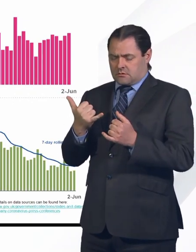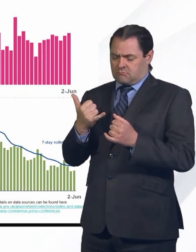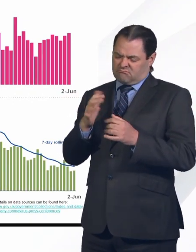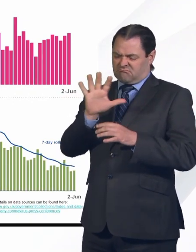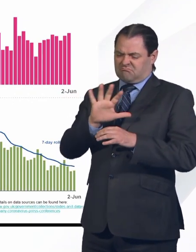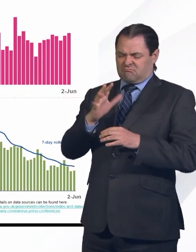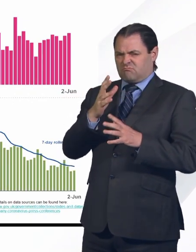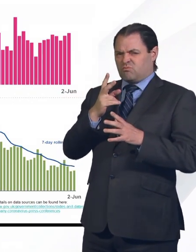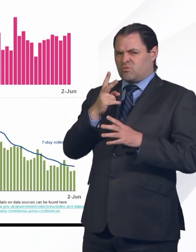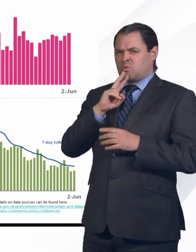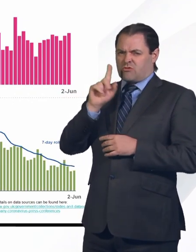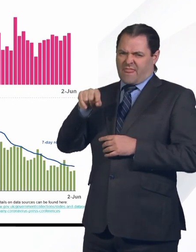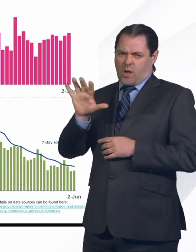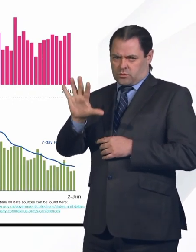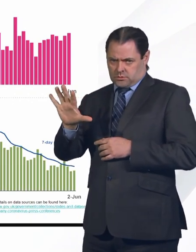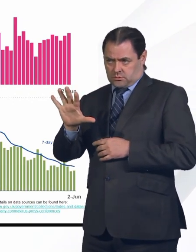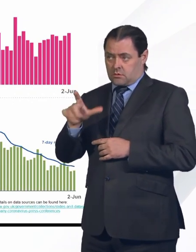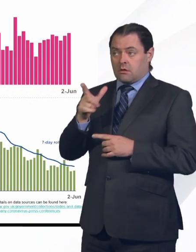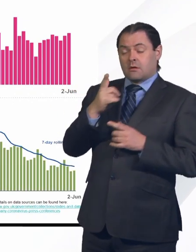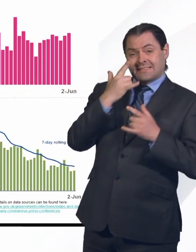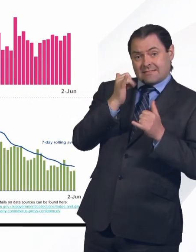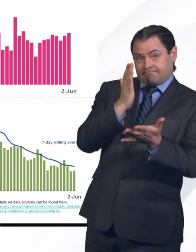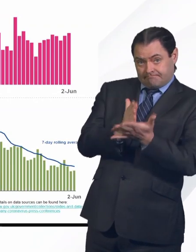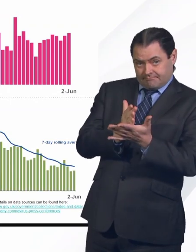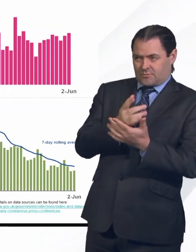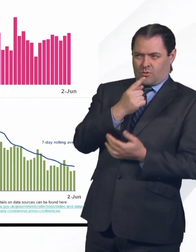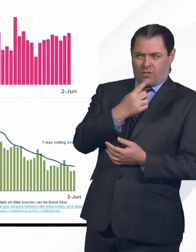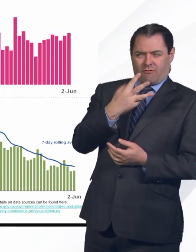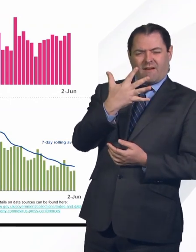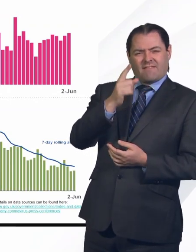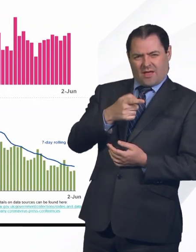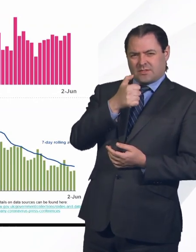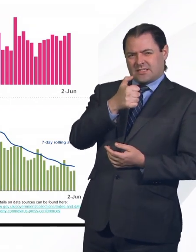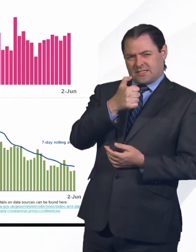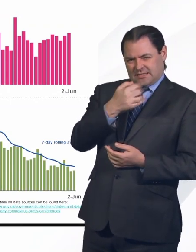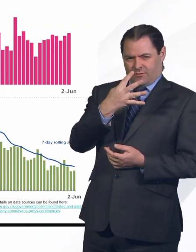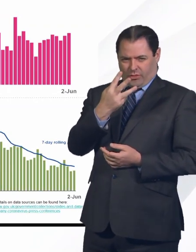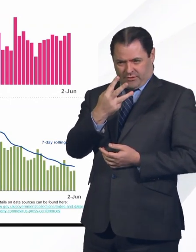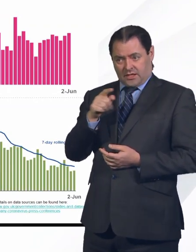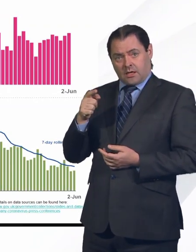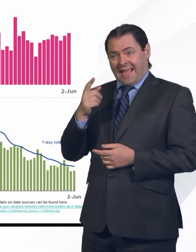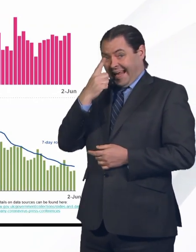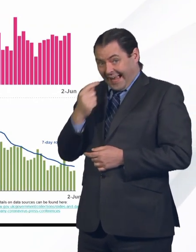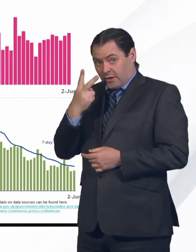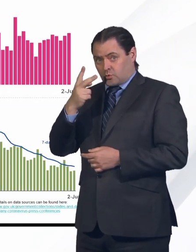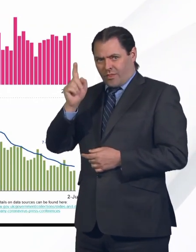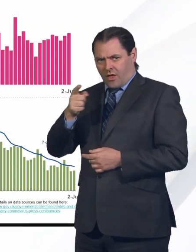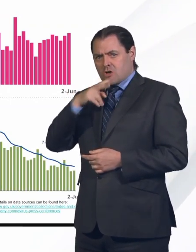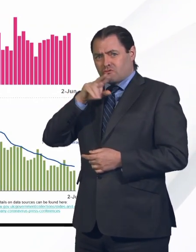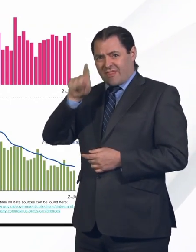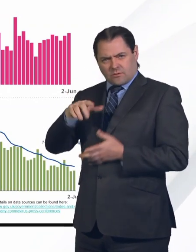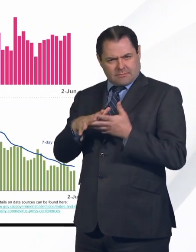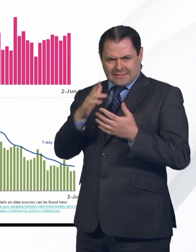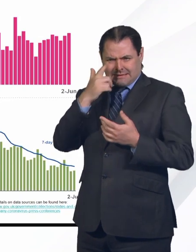over 200,000 and as I said yesterday, this demonstrates that there is spare capacity in